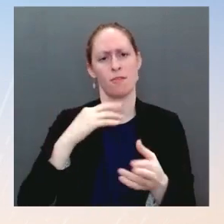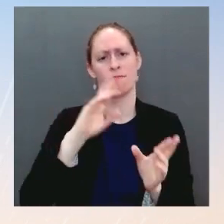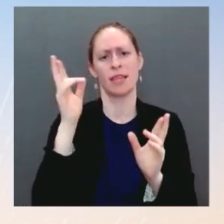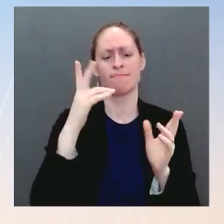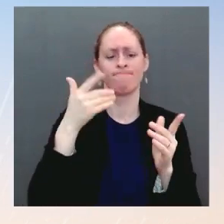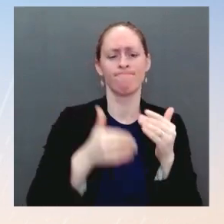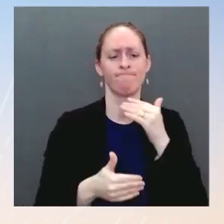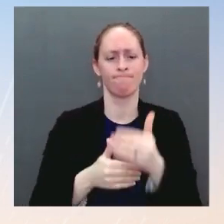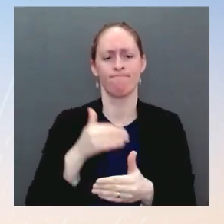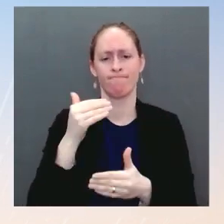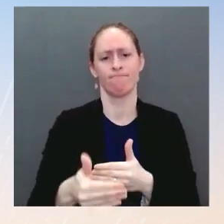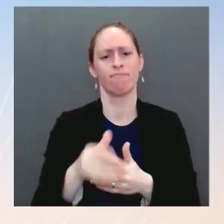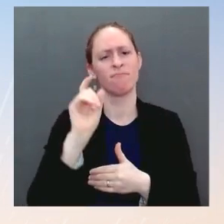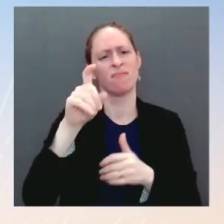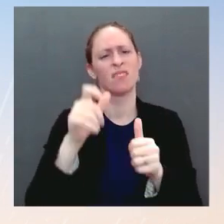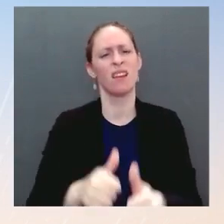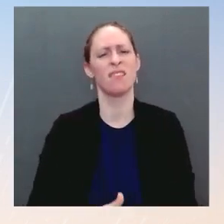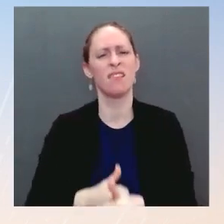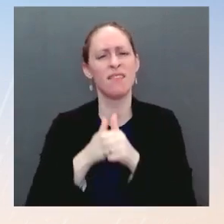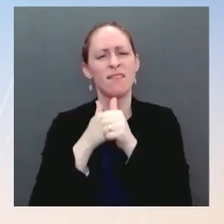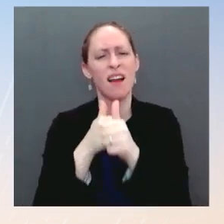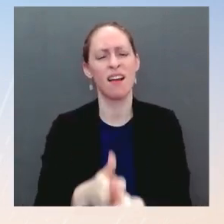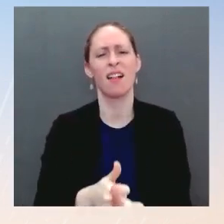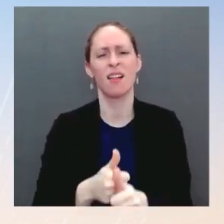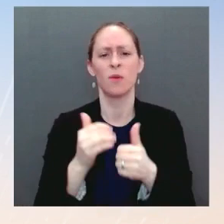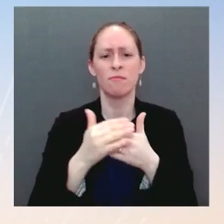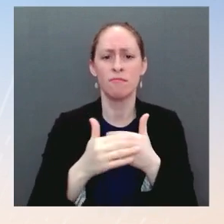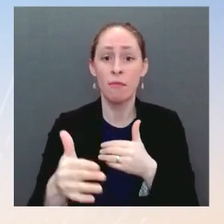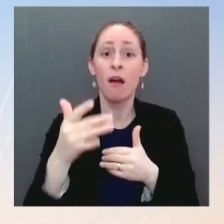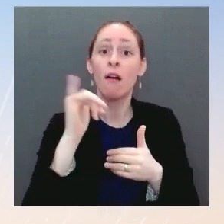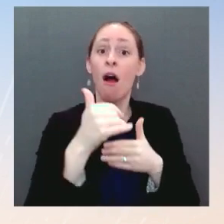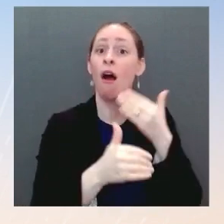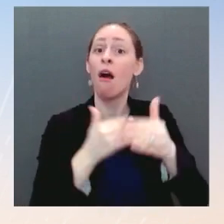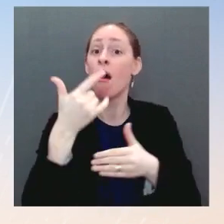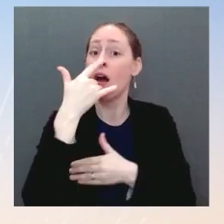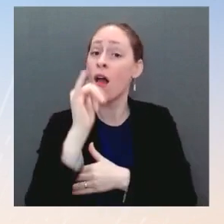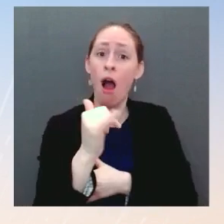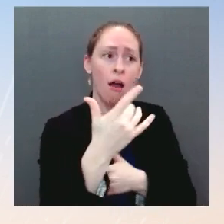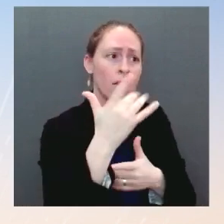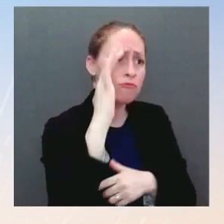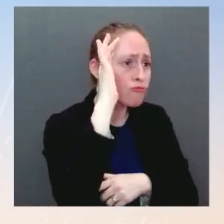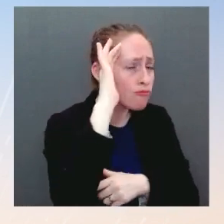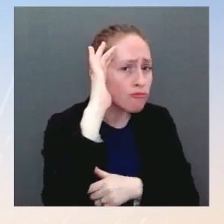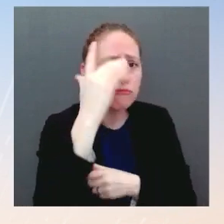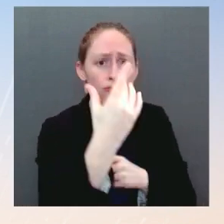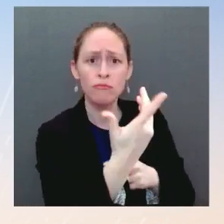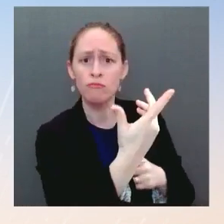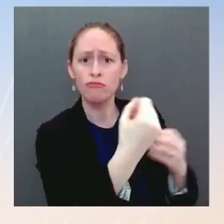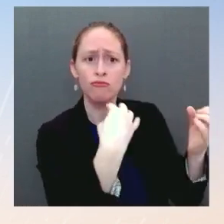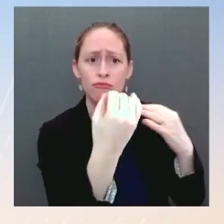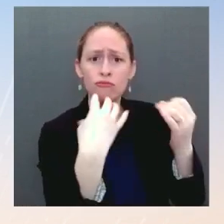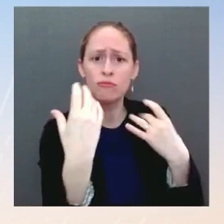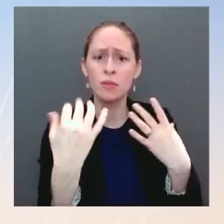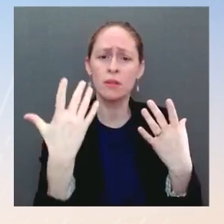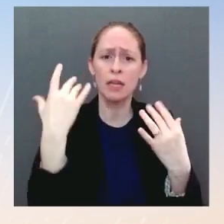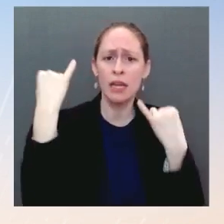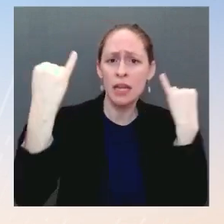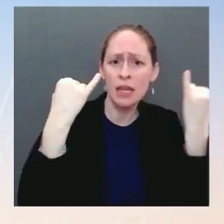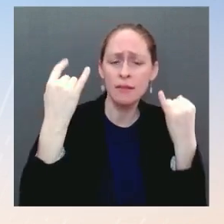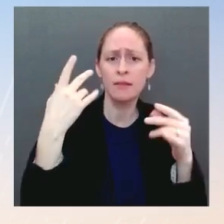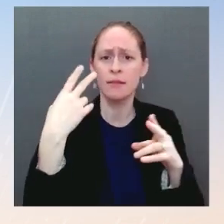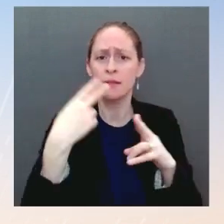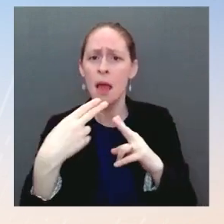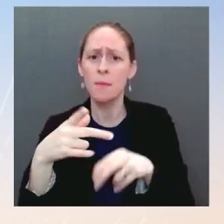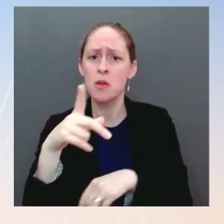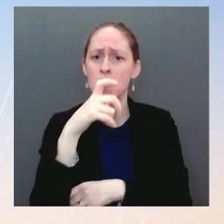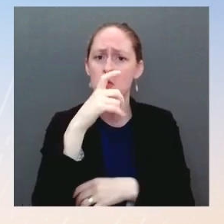the advice from members of both parties. And that's something he certainly intends to do, as you heard him say. I expect we'll have more details on what that will